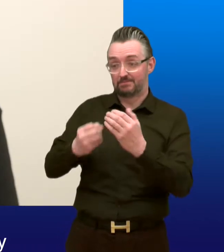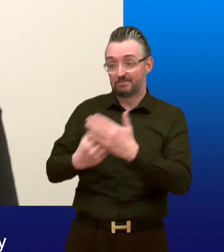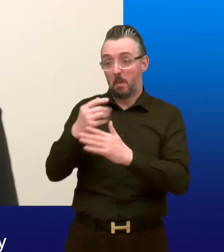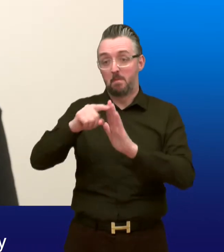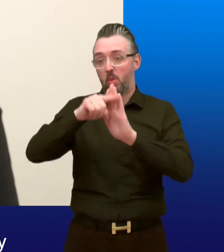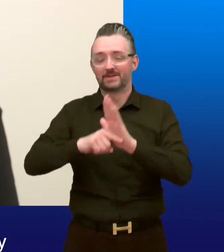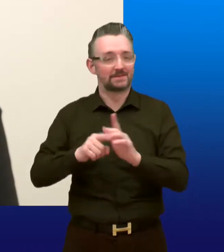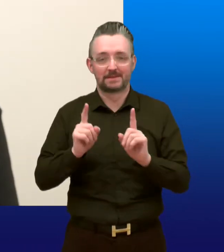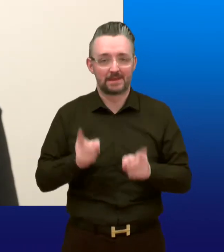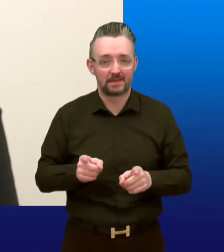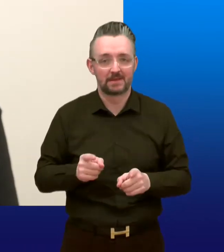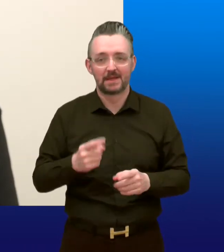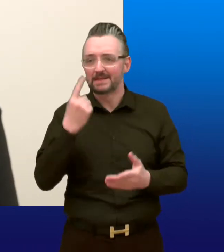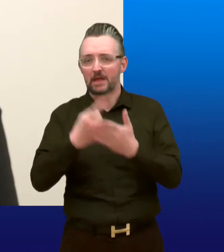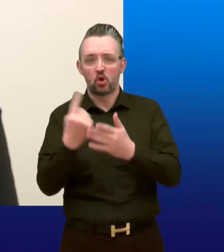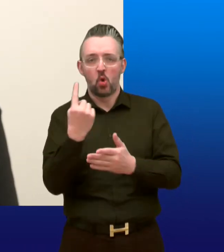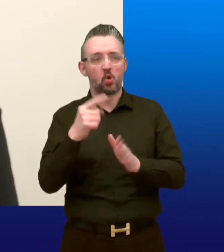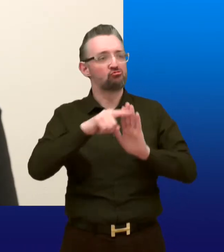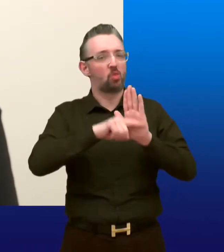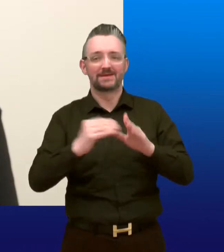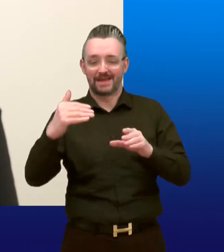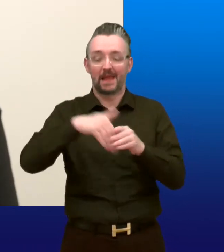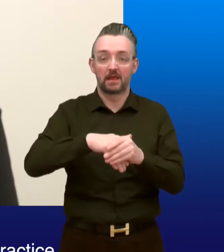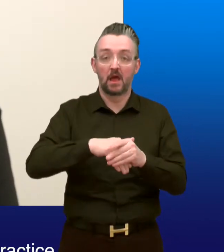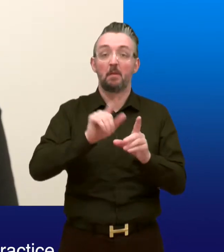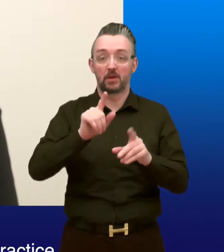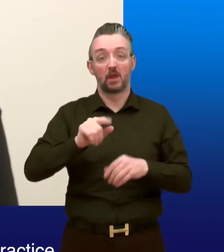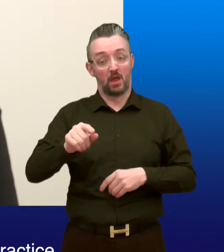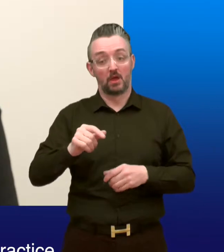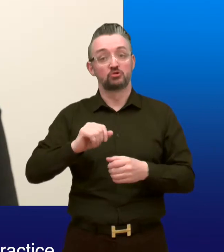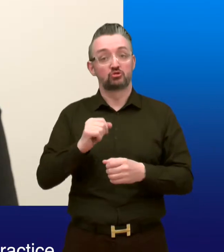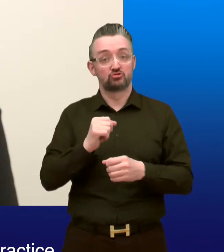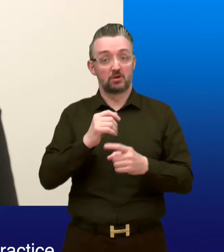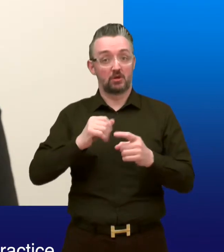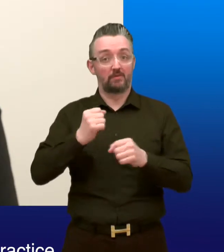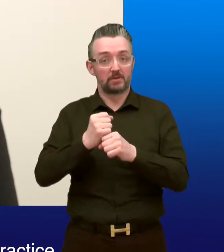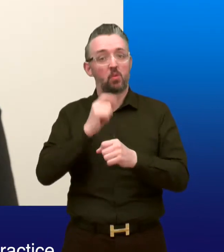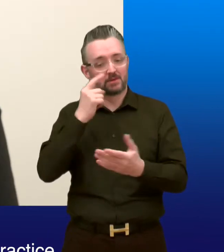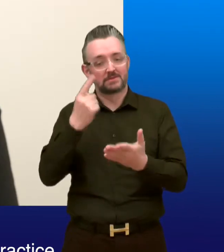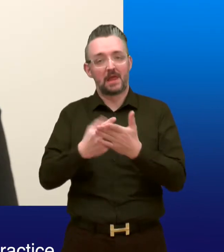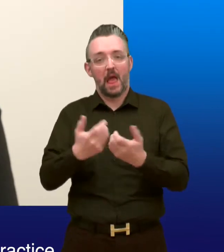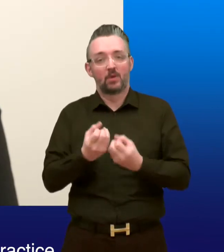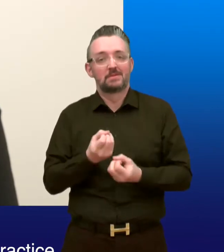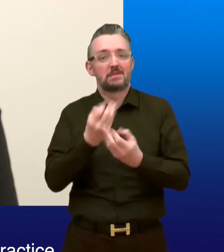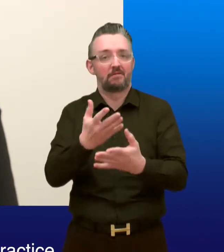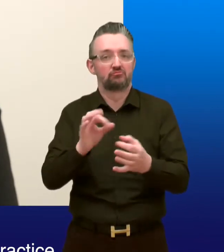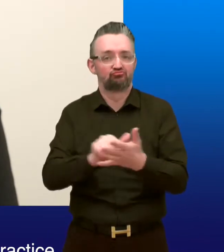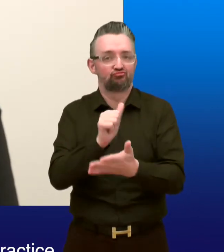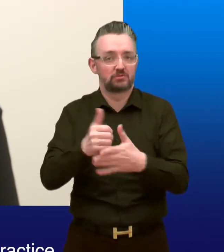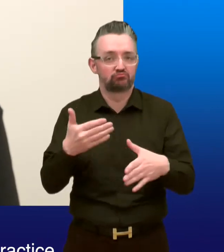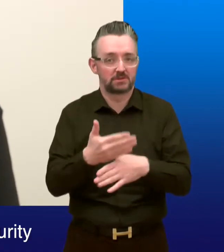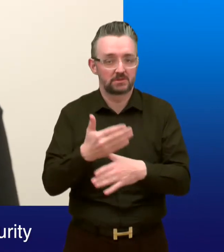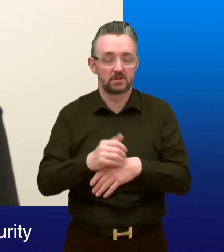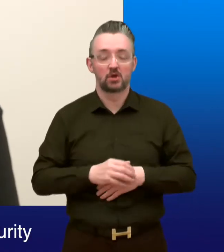Security policy, for example decide eligibility rules or payment levels, but is responsible for ensuring that Scottish Government policy is delivered in practice.